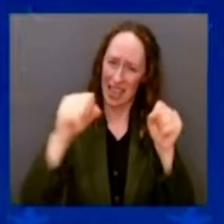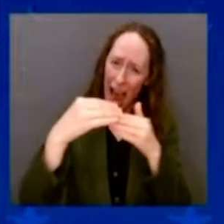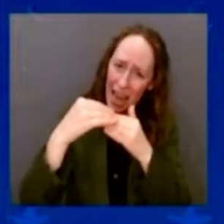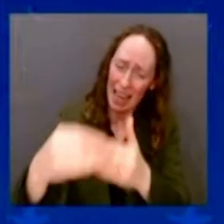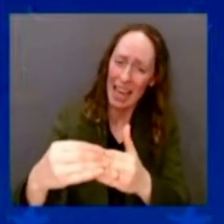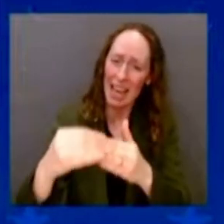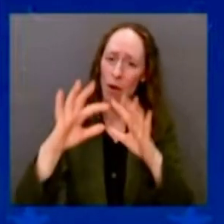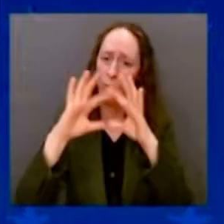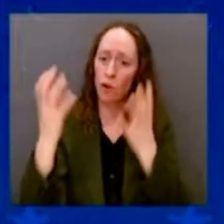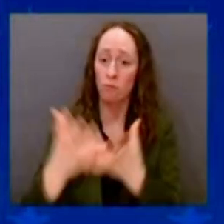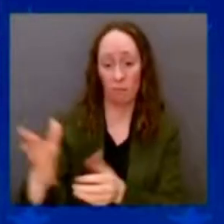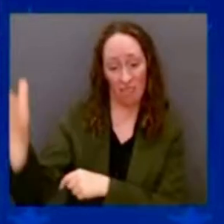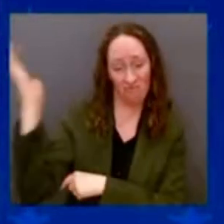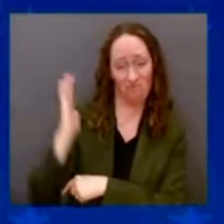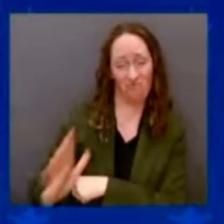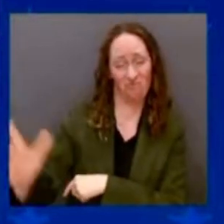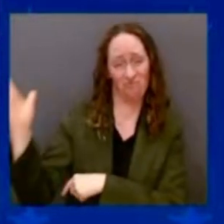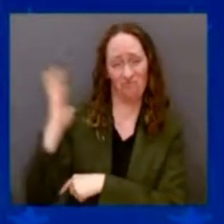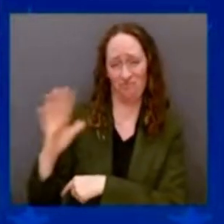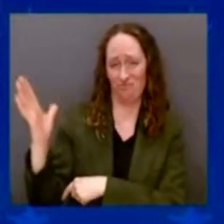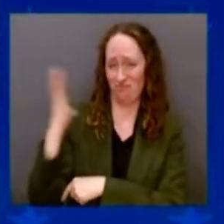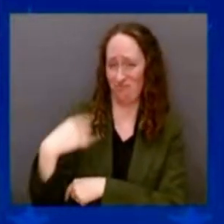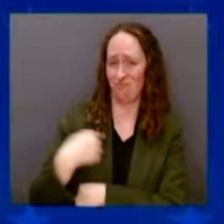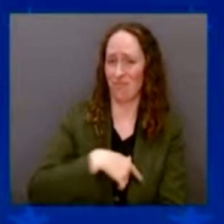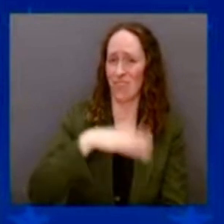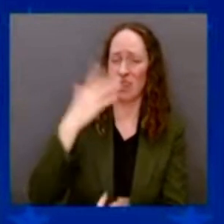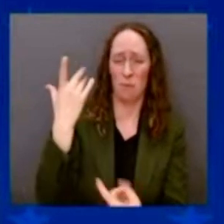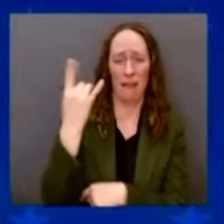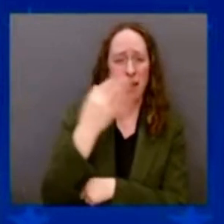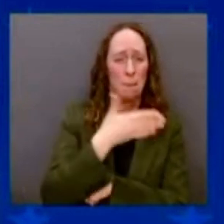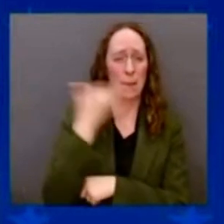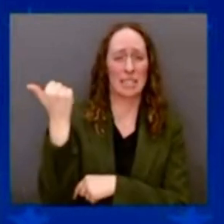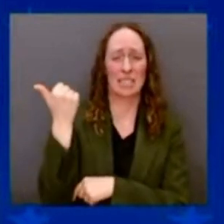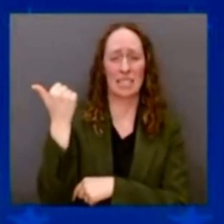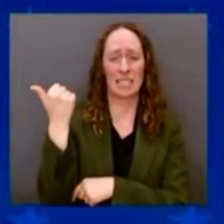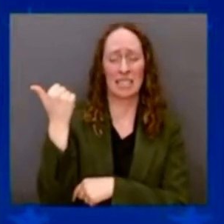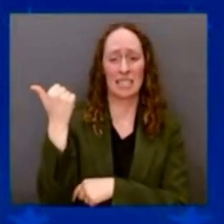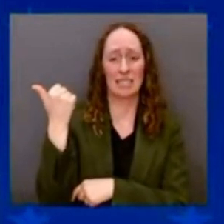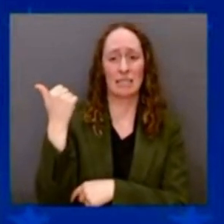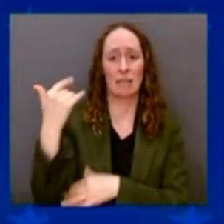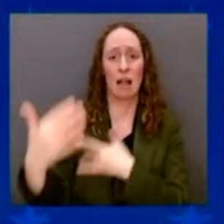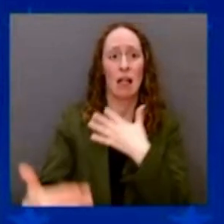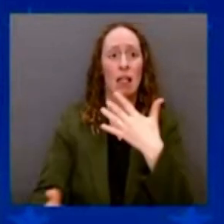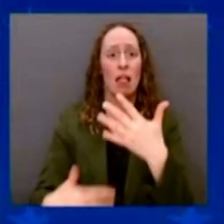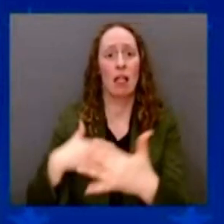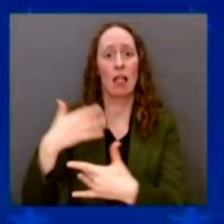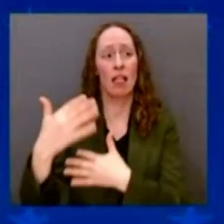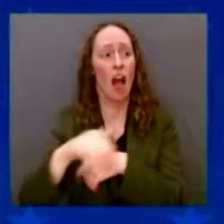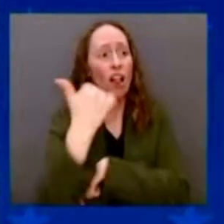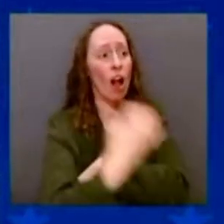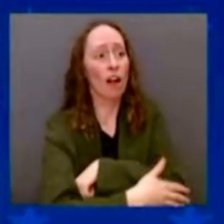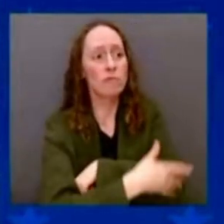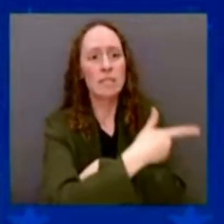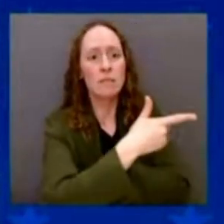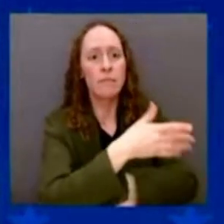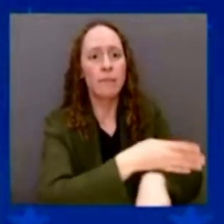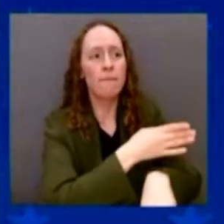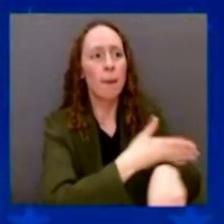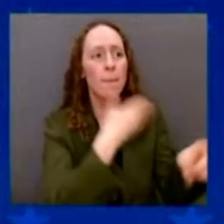But the world caught up. You know where we rank in terms of quality infrastructure in the world? Number 13.